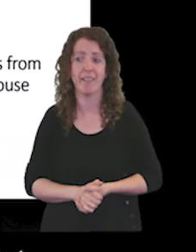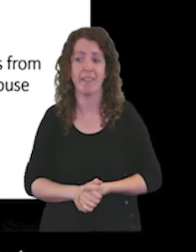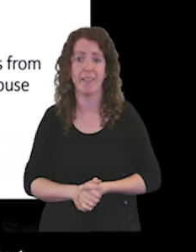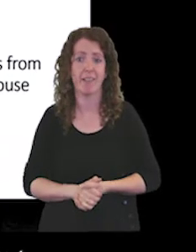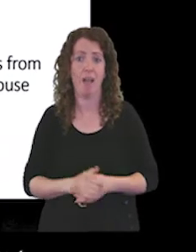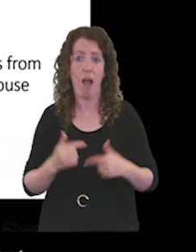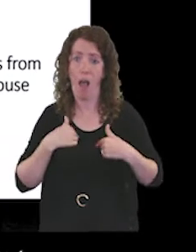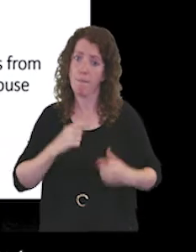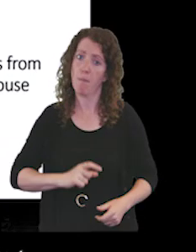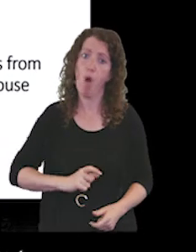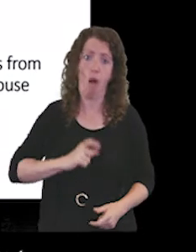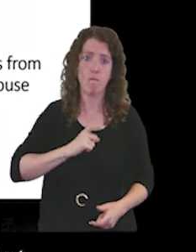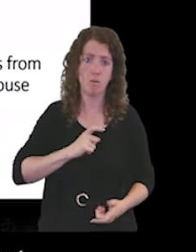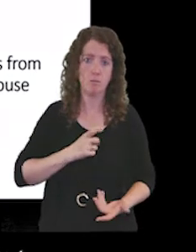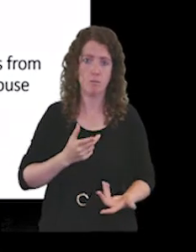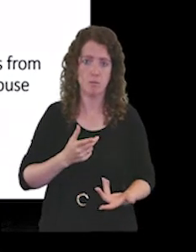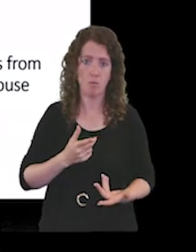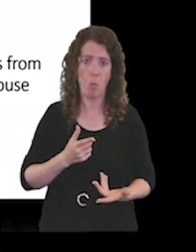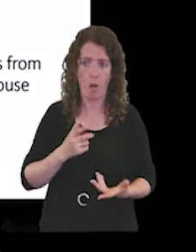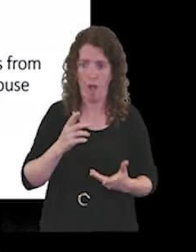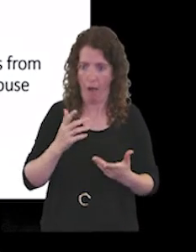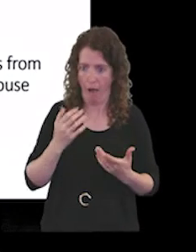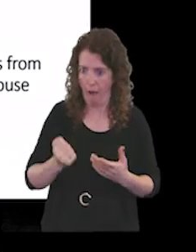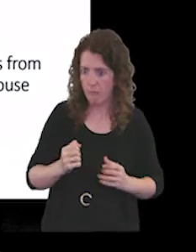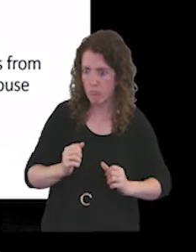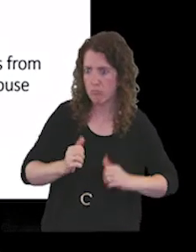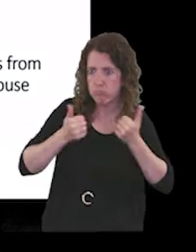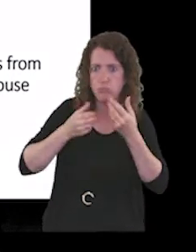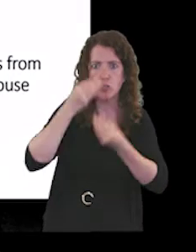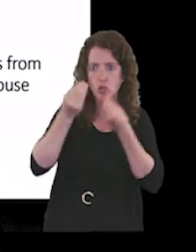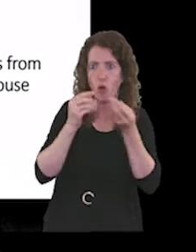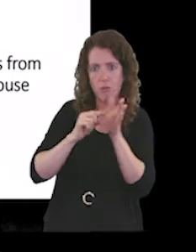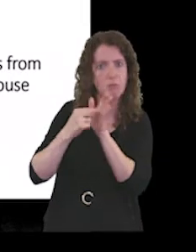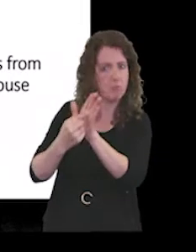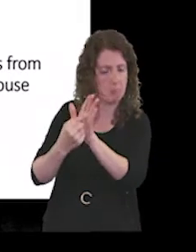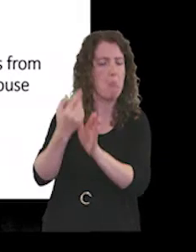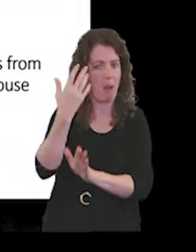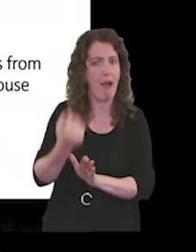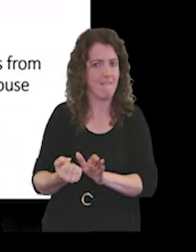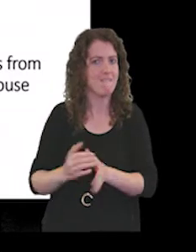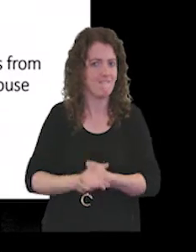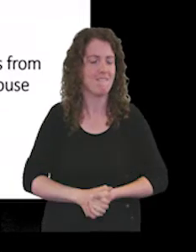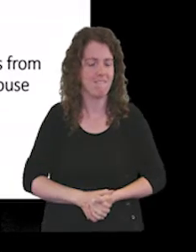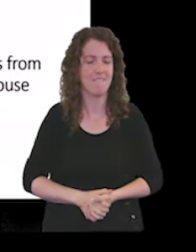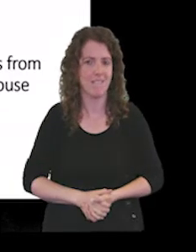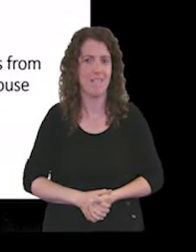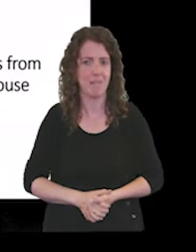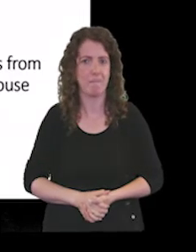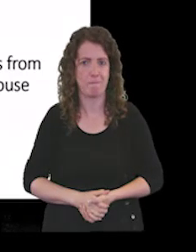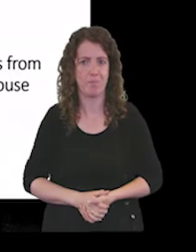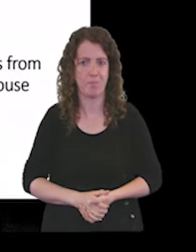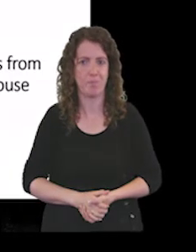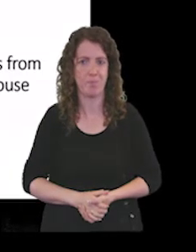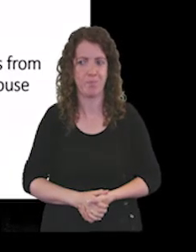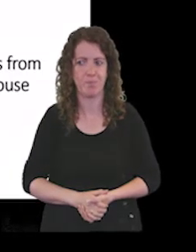I'm confident that we've got some really great stories to to share with the CQC.